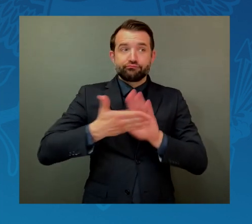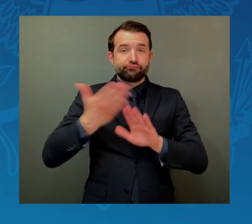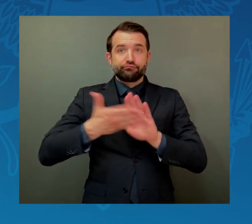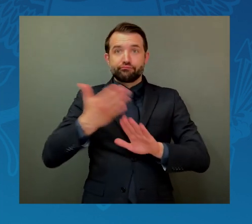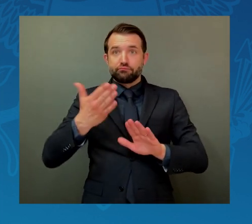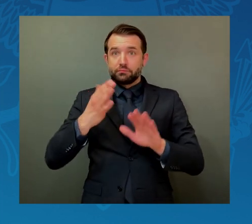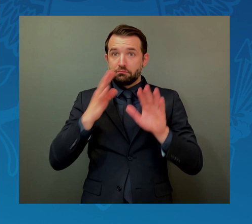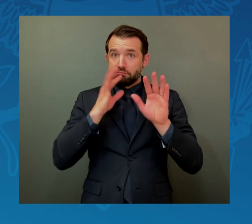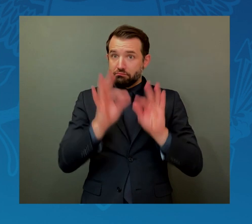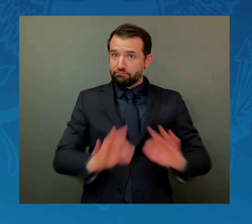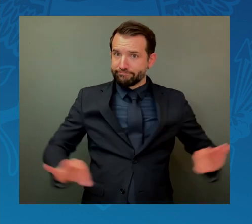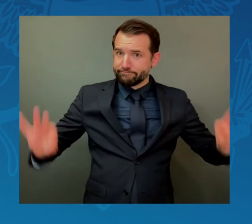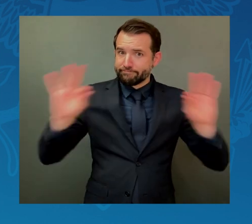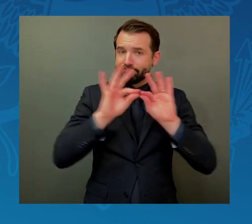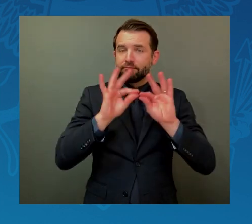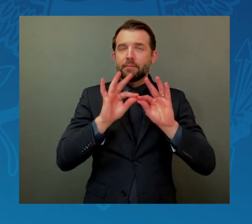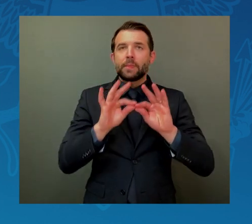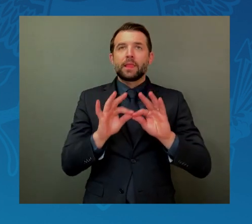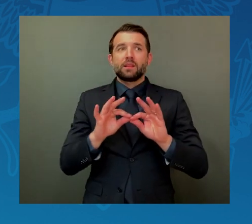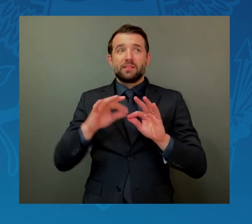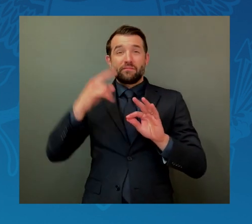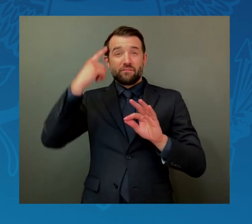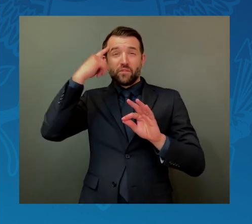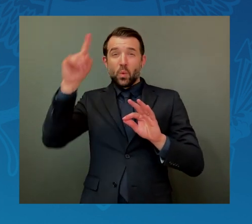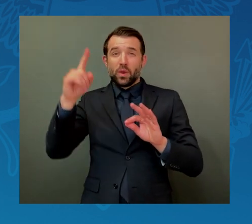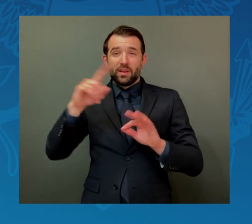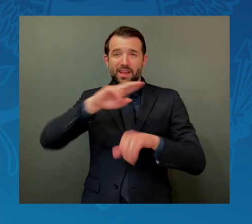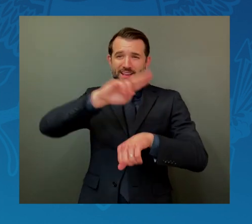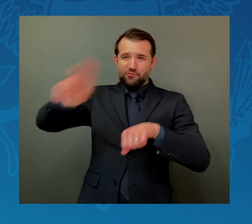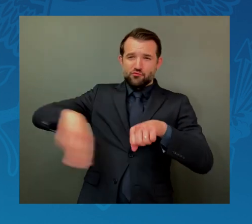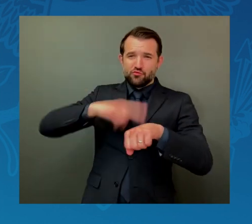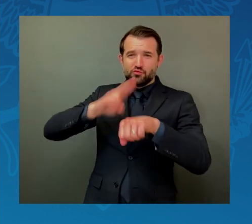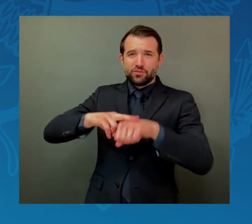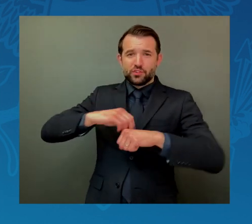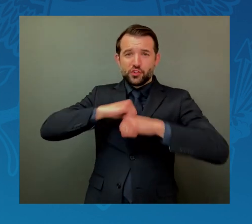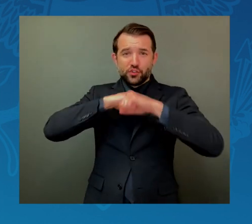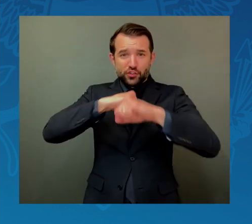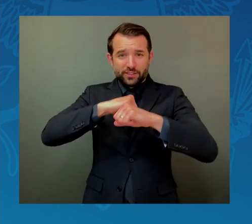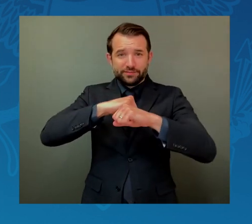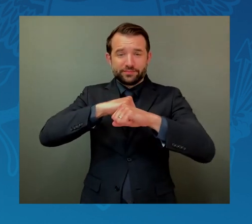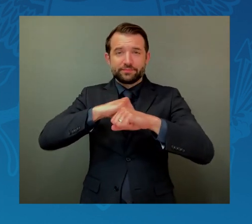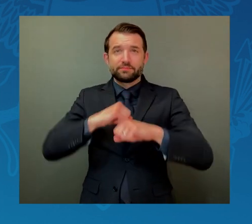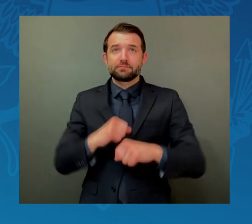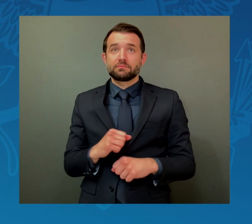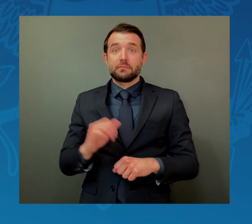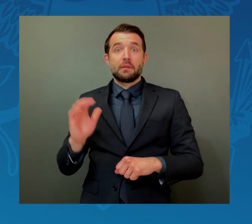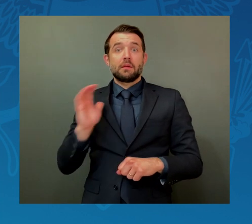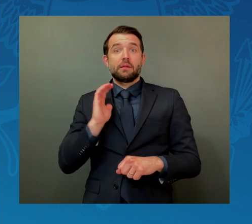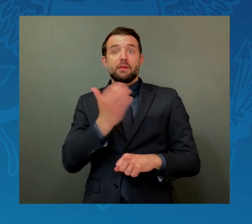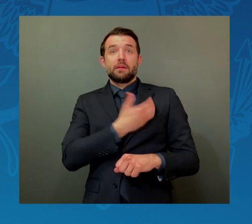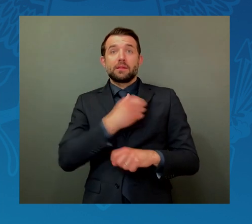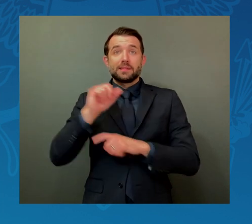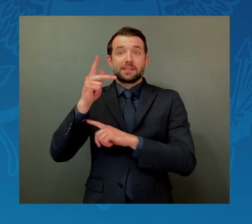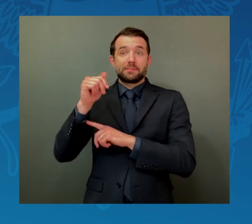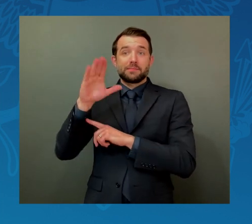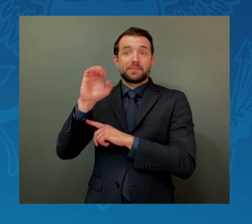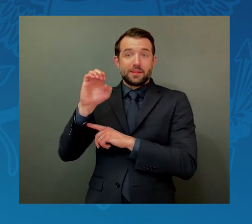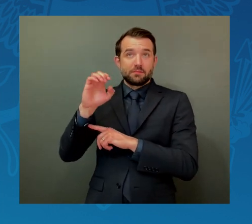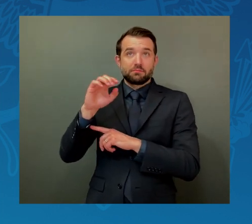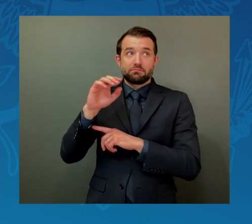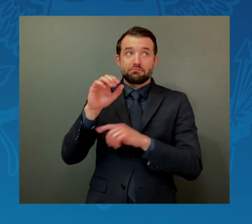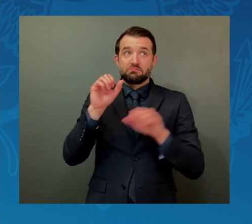for our national security. And how space capabilities provide for global